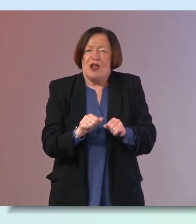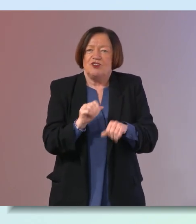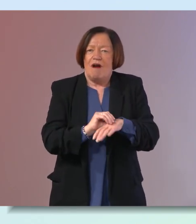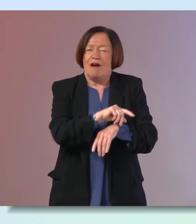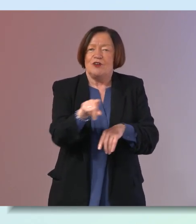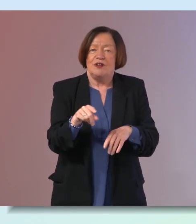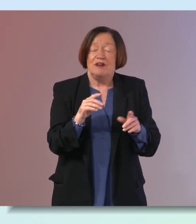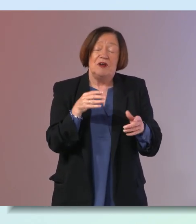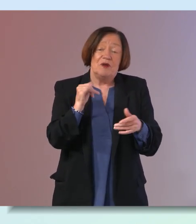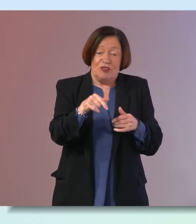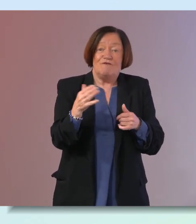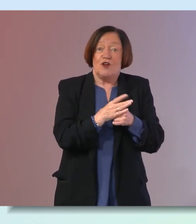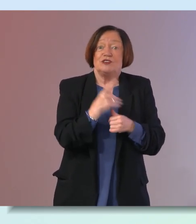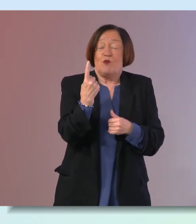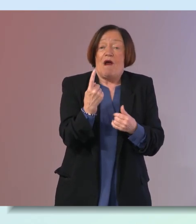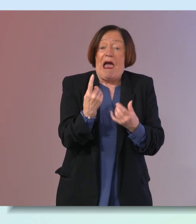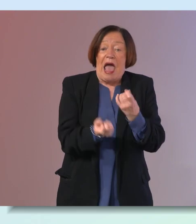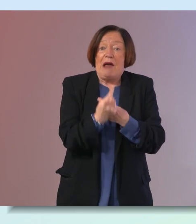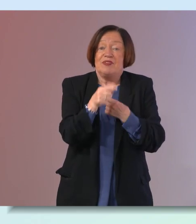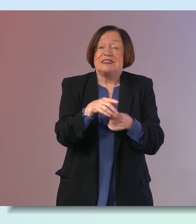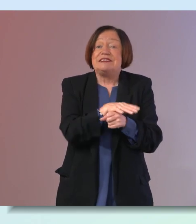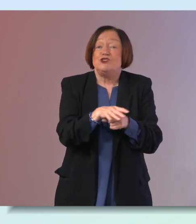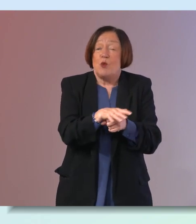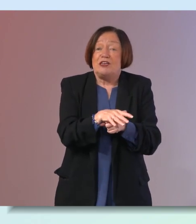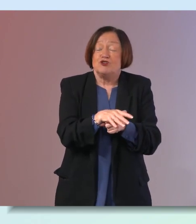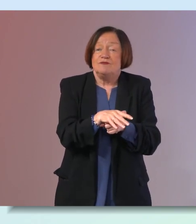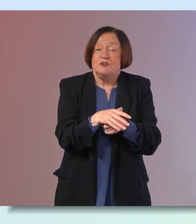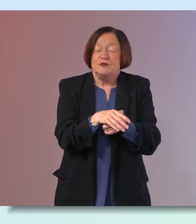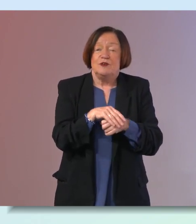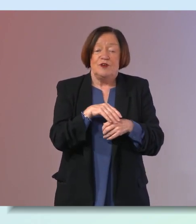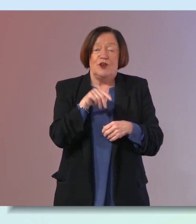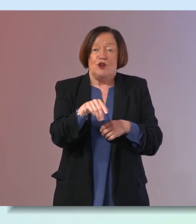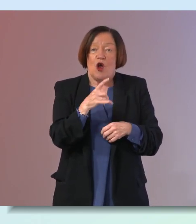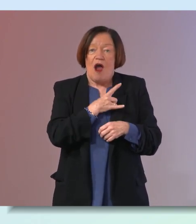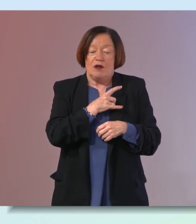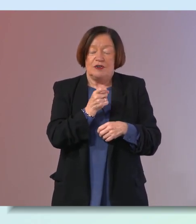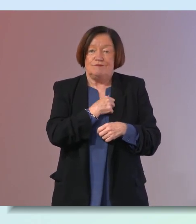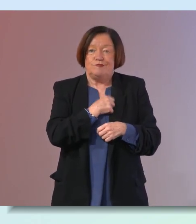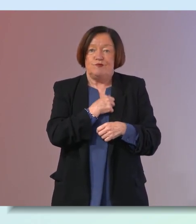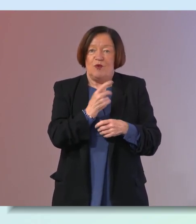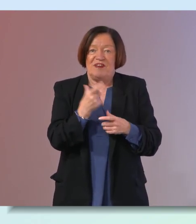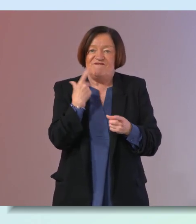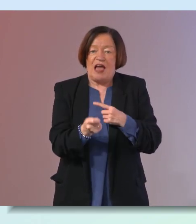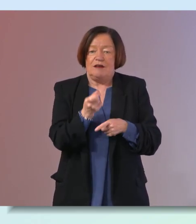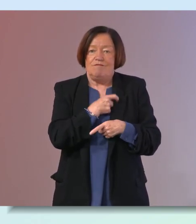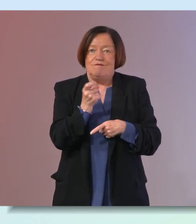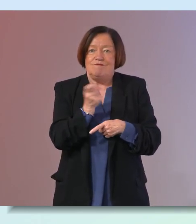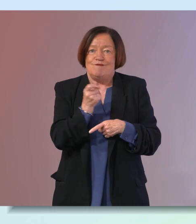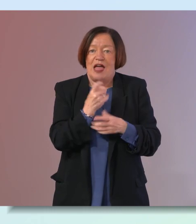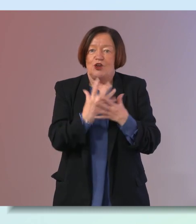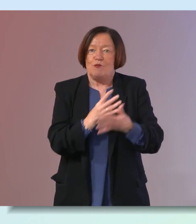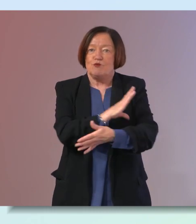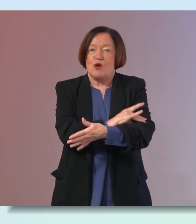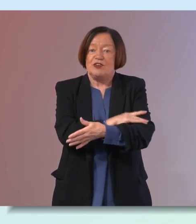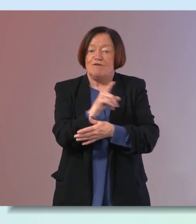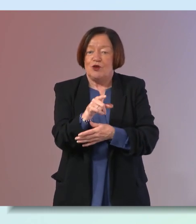well probably the first thing that's going to happen in a situation like that is that your heart rate is going to be faster okay and your blood pressure